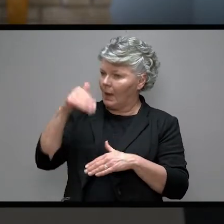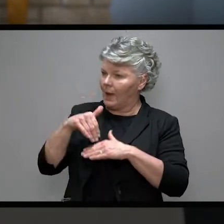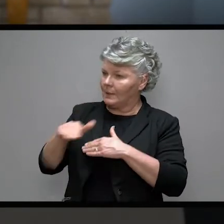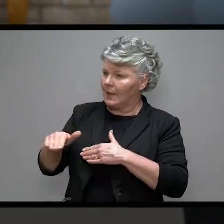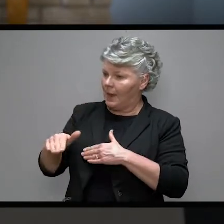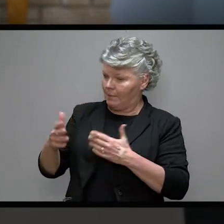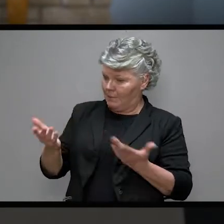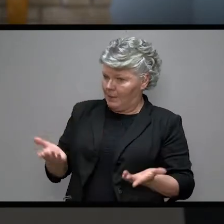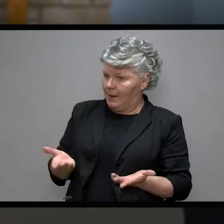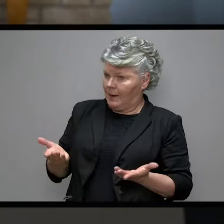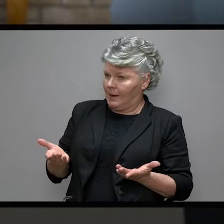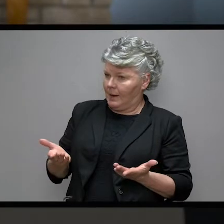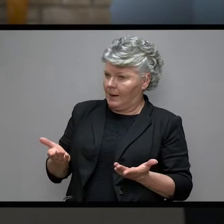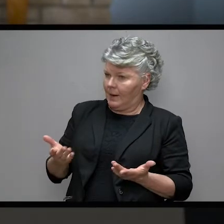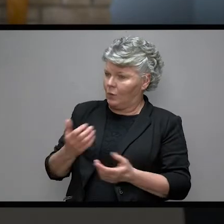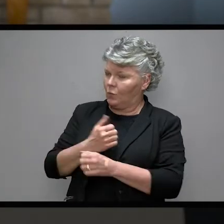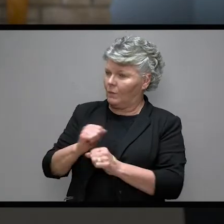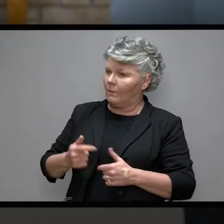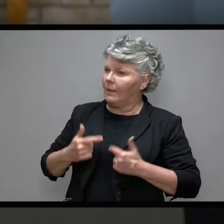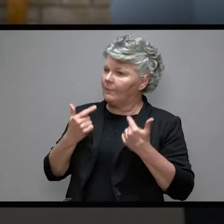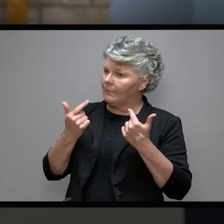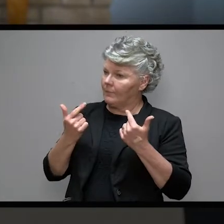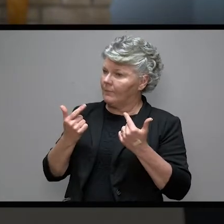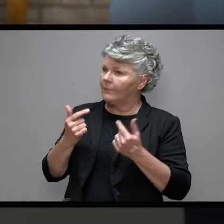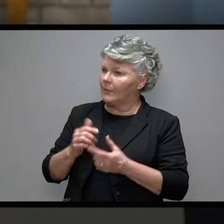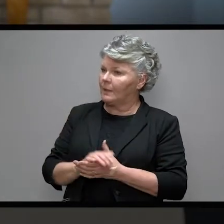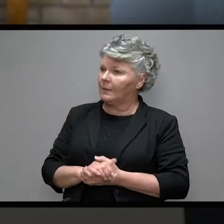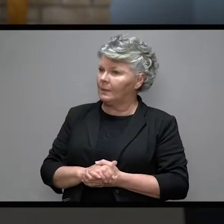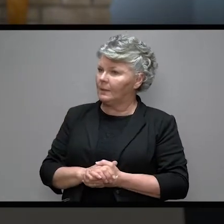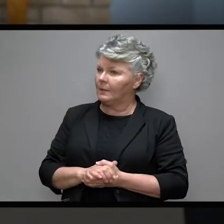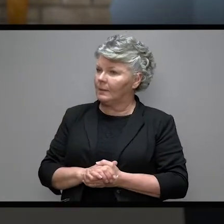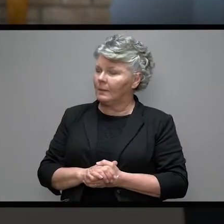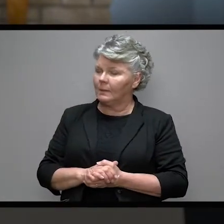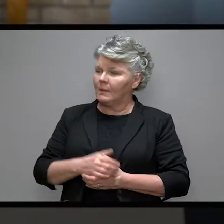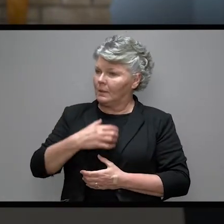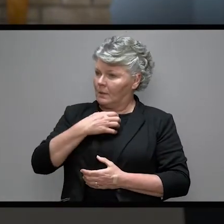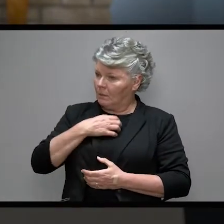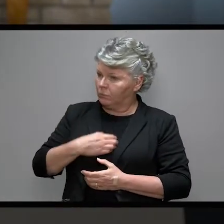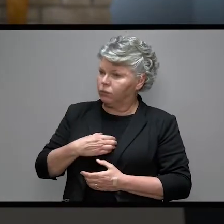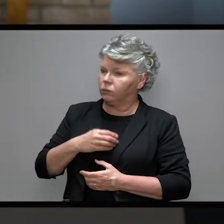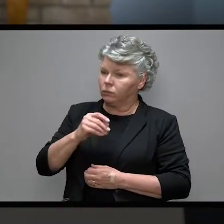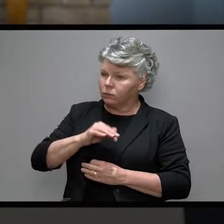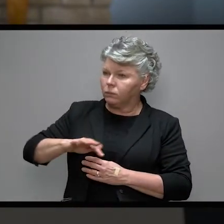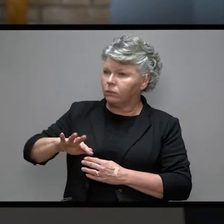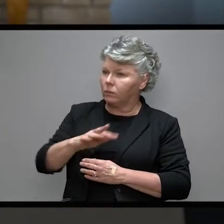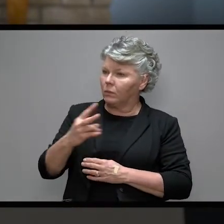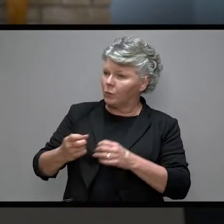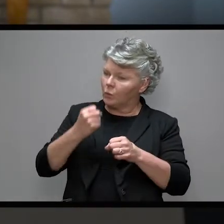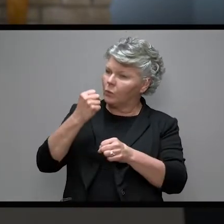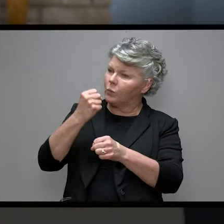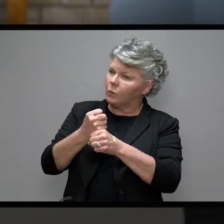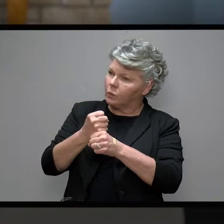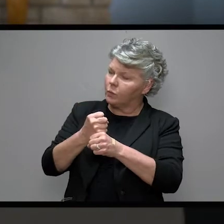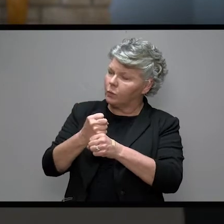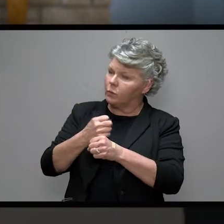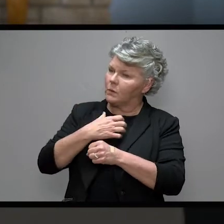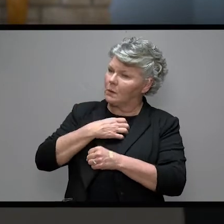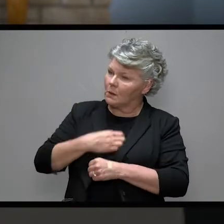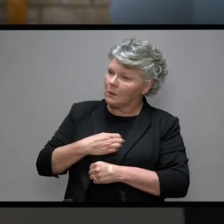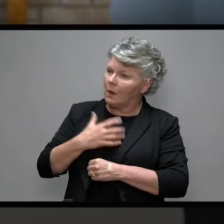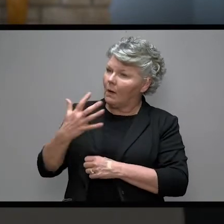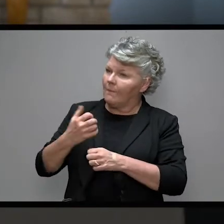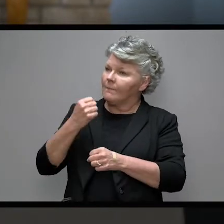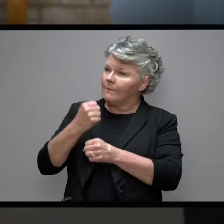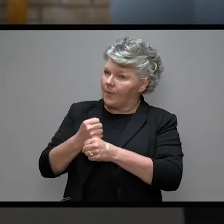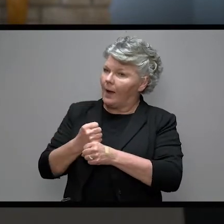here to you to preserve life. For the famine has been in the land these two years, and yet there are five